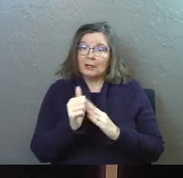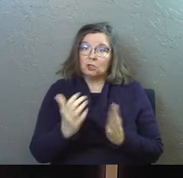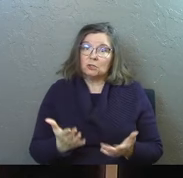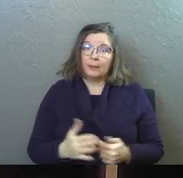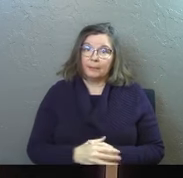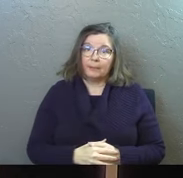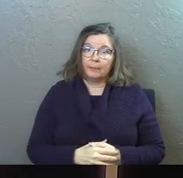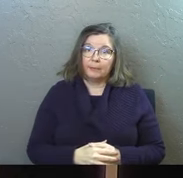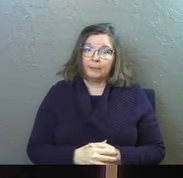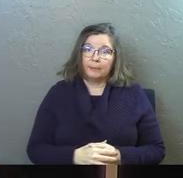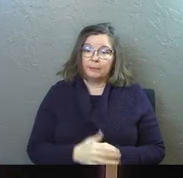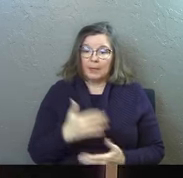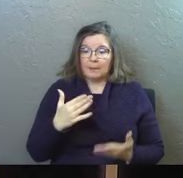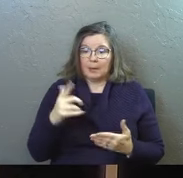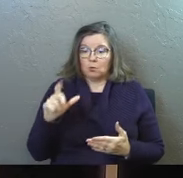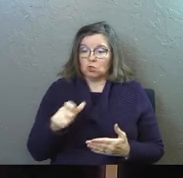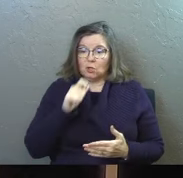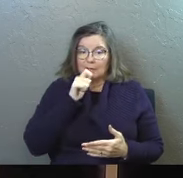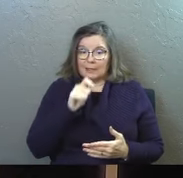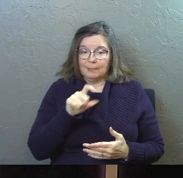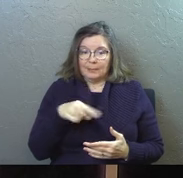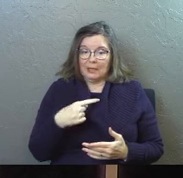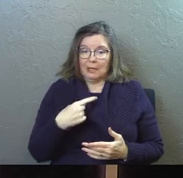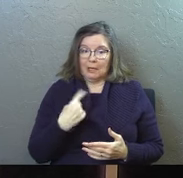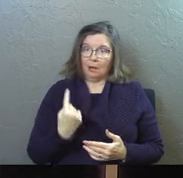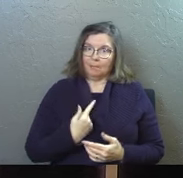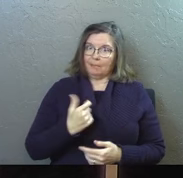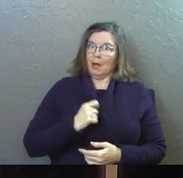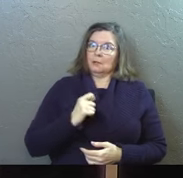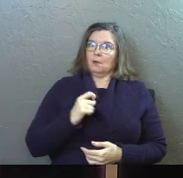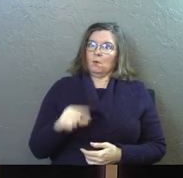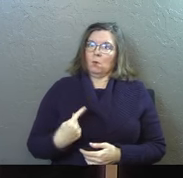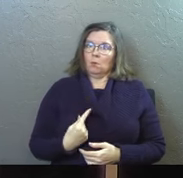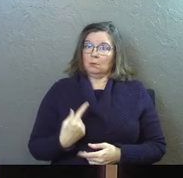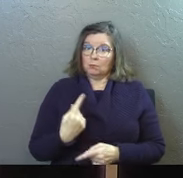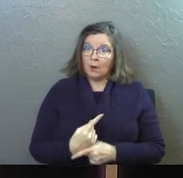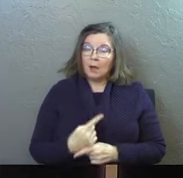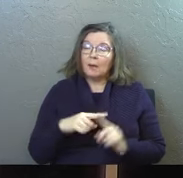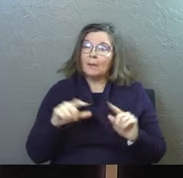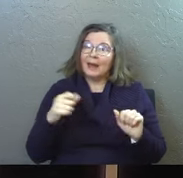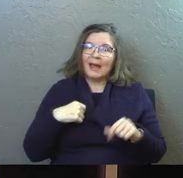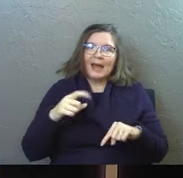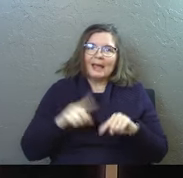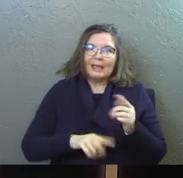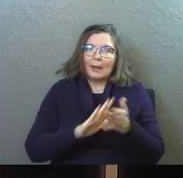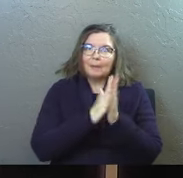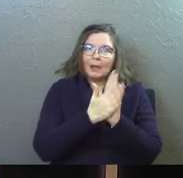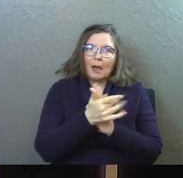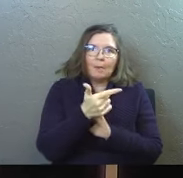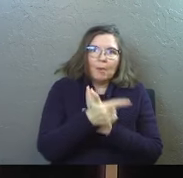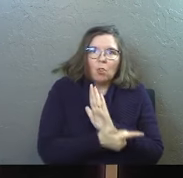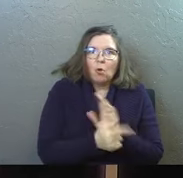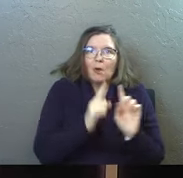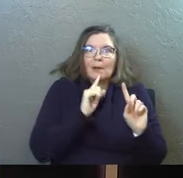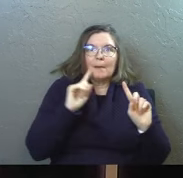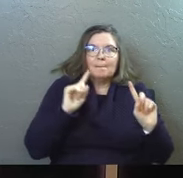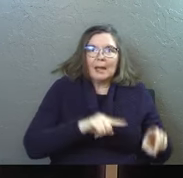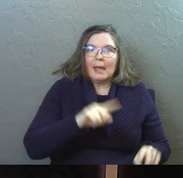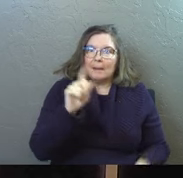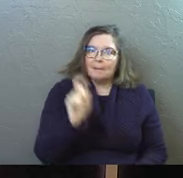leadership maybe we shouldn't be lone rangers yes but I can't turn it into a command